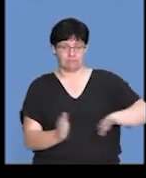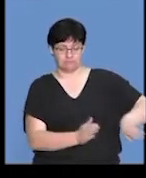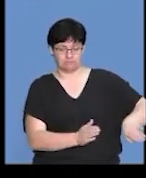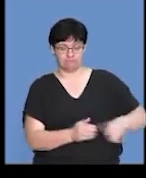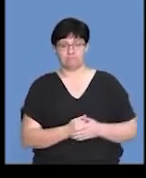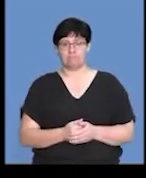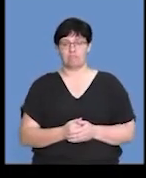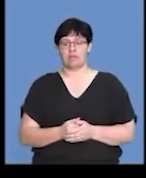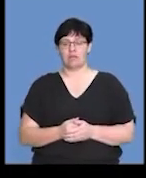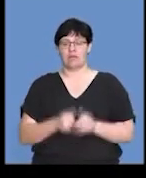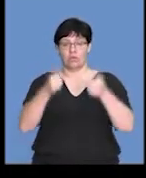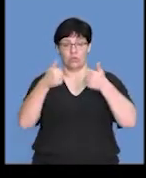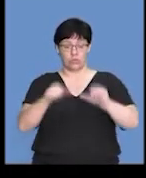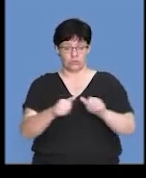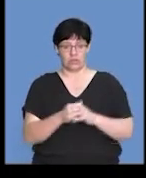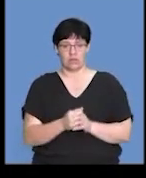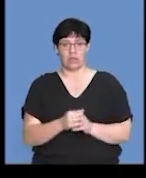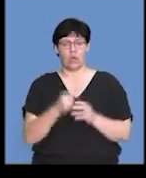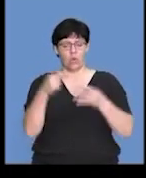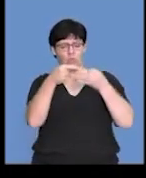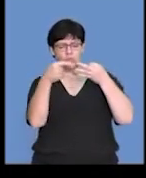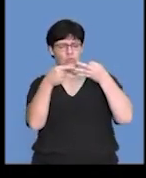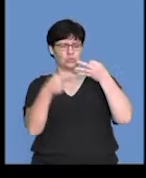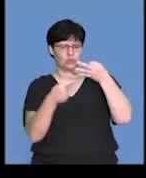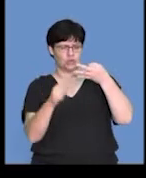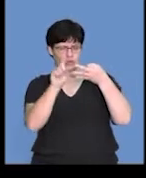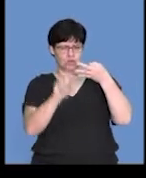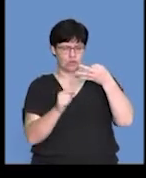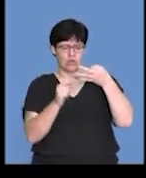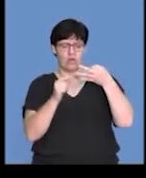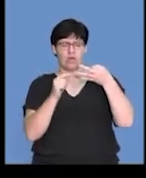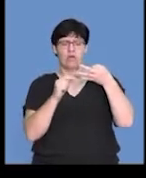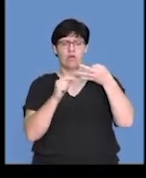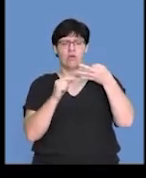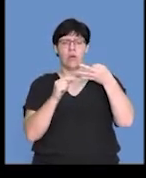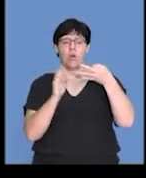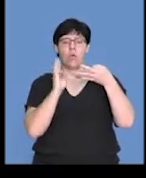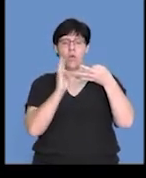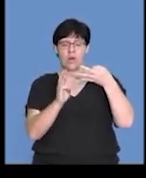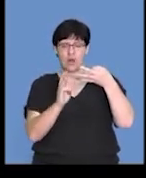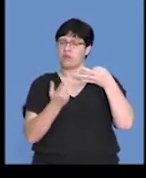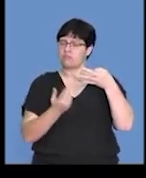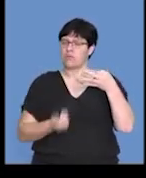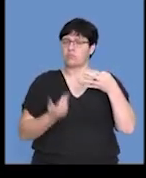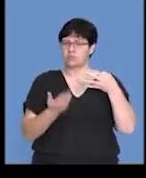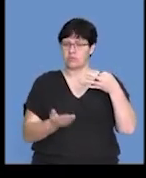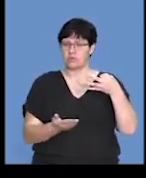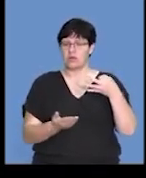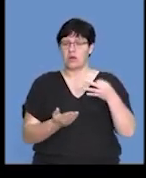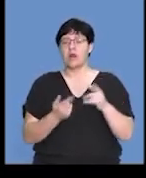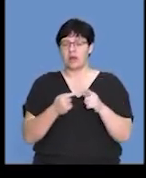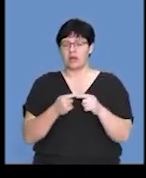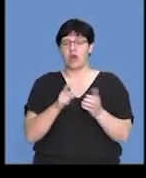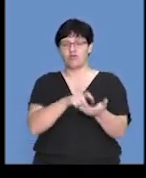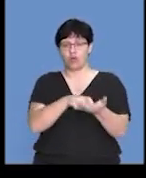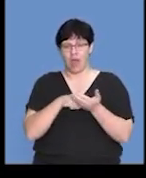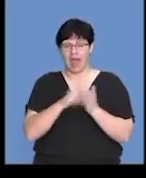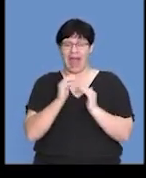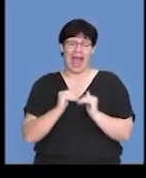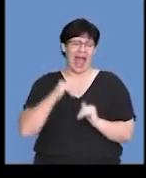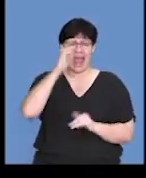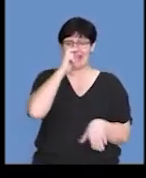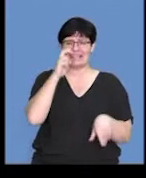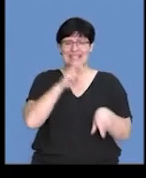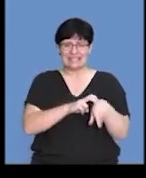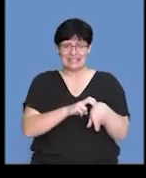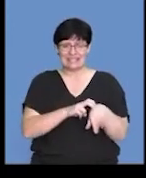the next question. Which one of the bird species, one, two, or three, will possibly produce offsprings requiring the highest